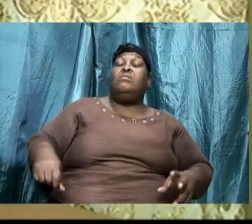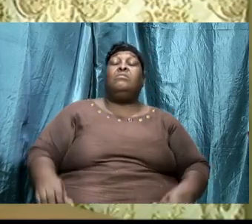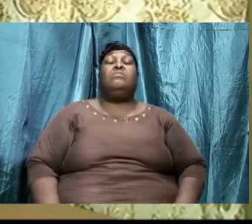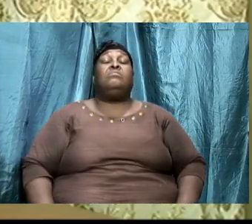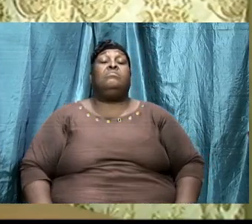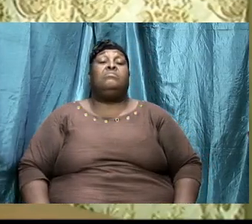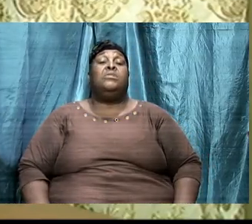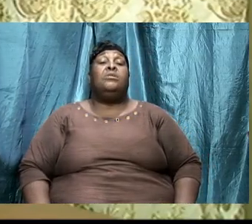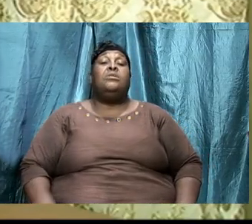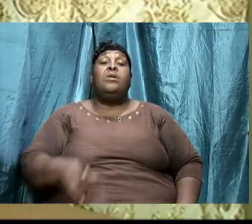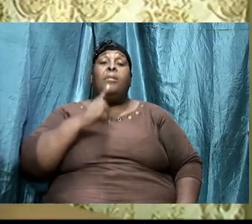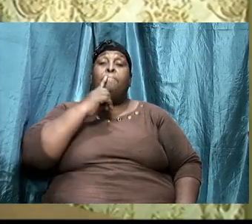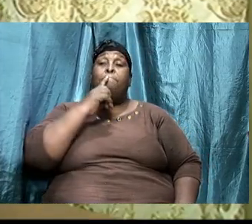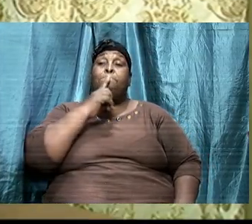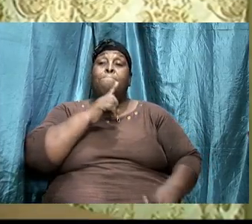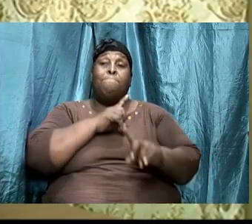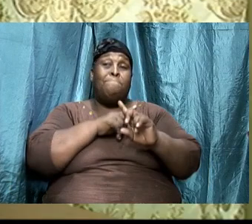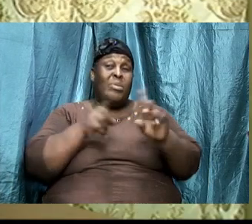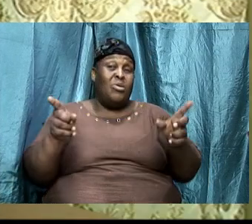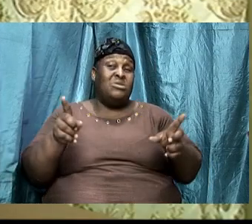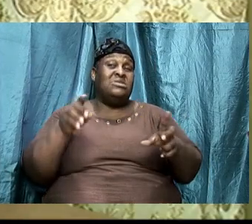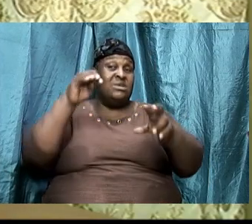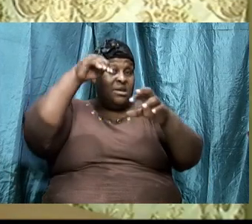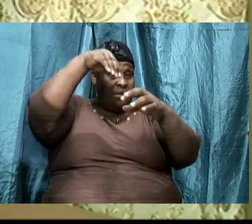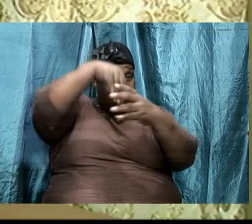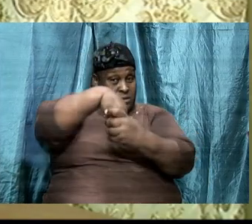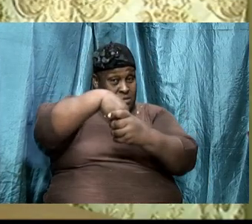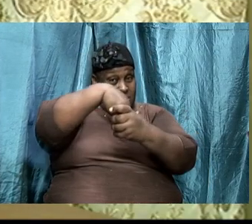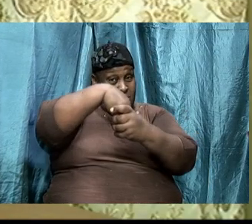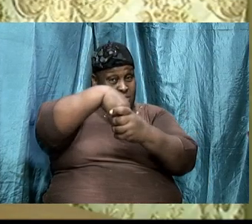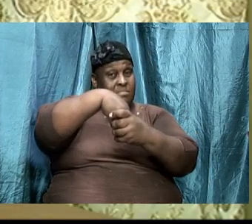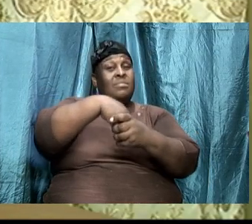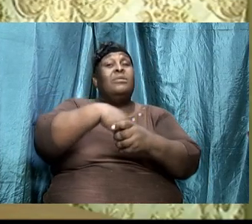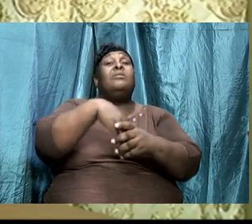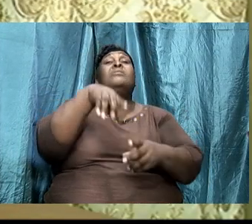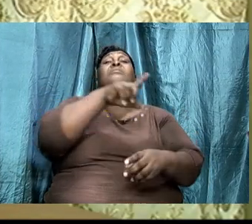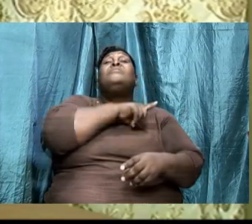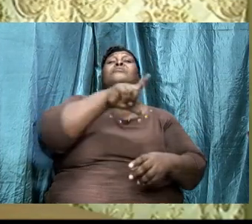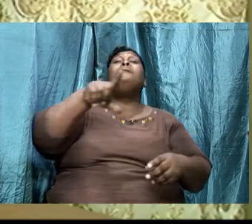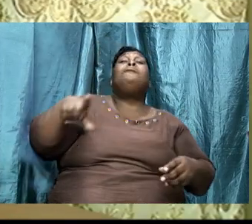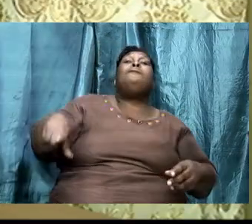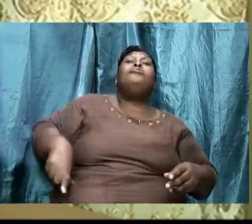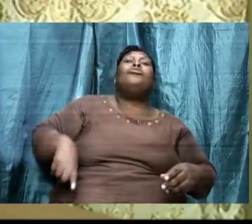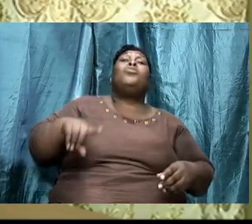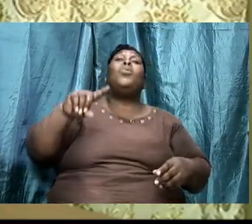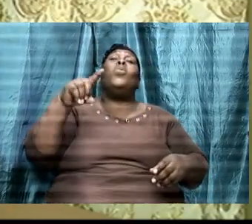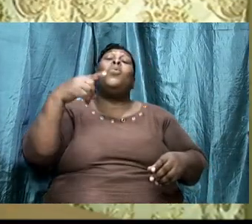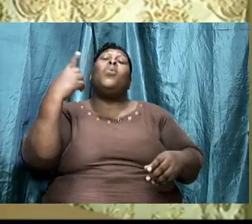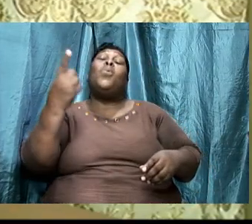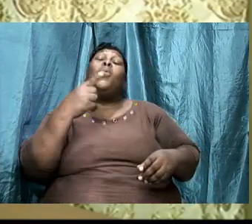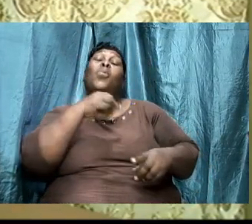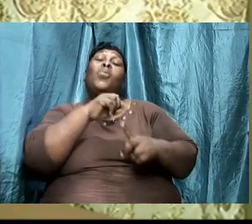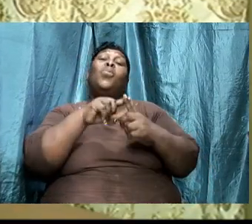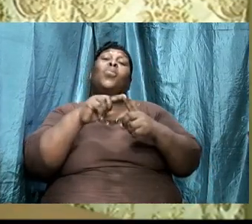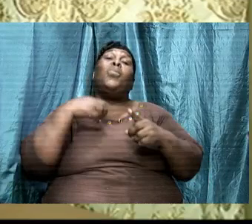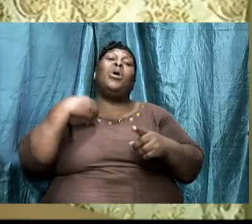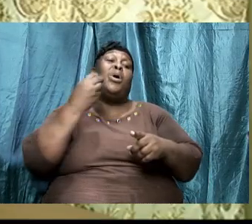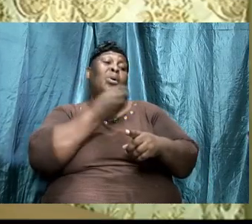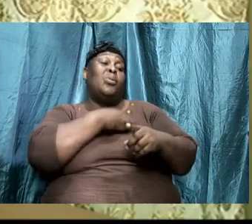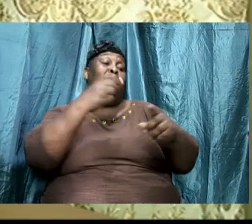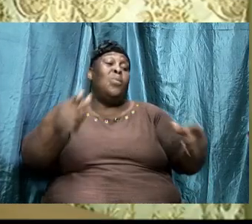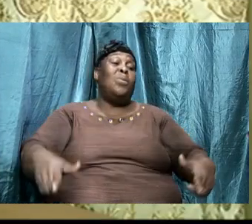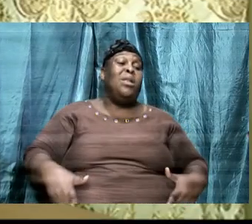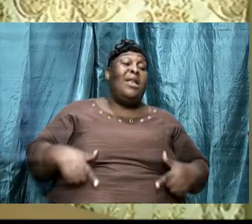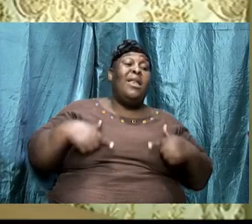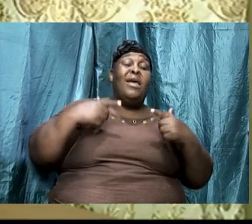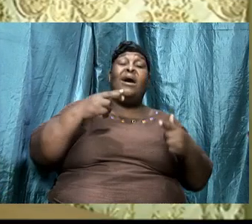but he said in the Lord only when our lives are positioned in